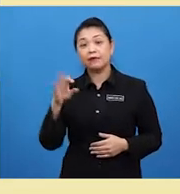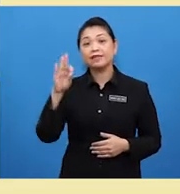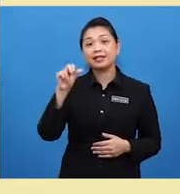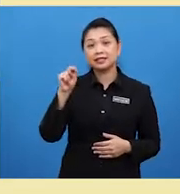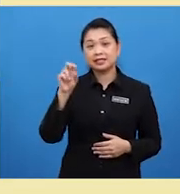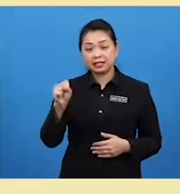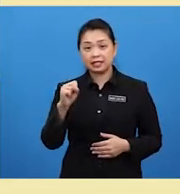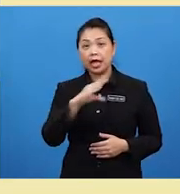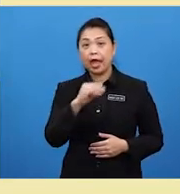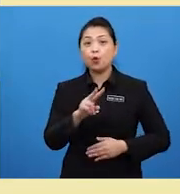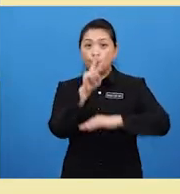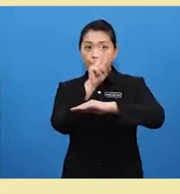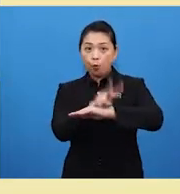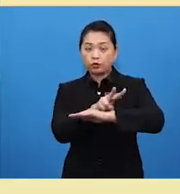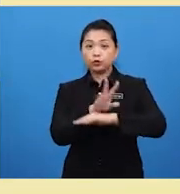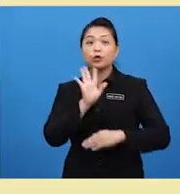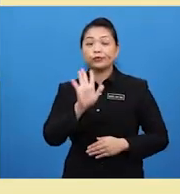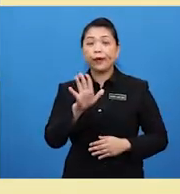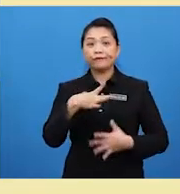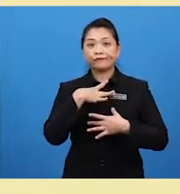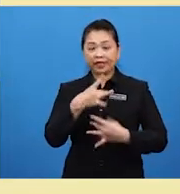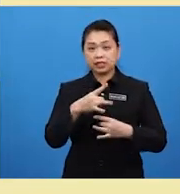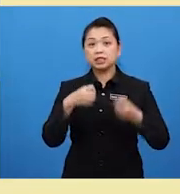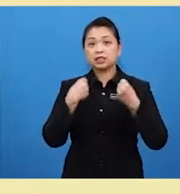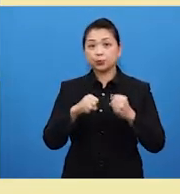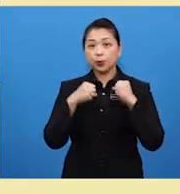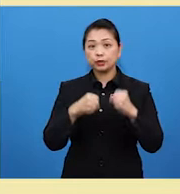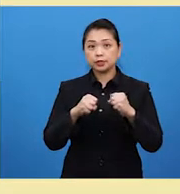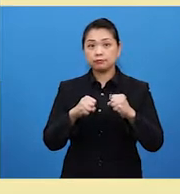And watch your favourite sports team.